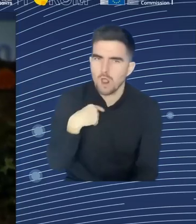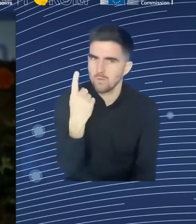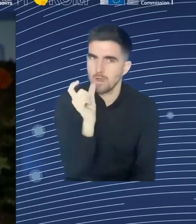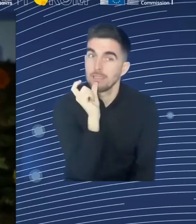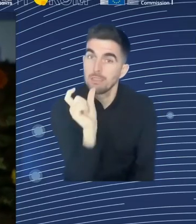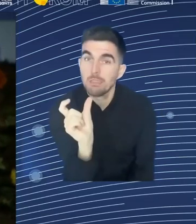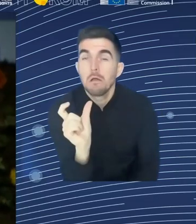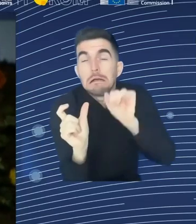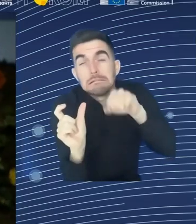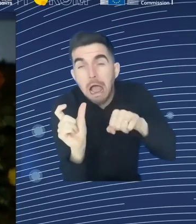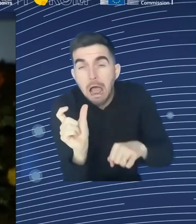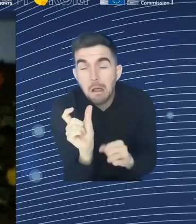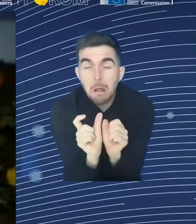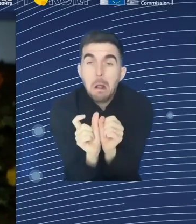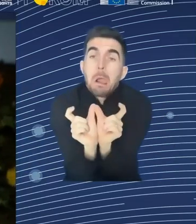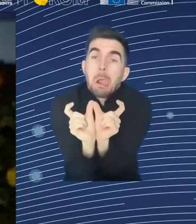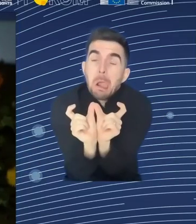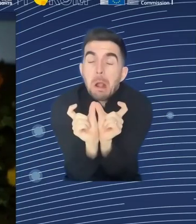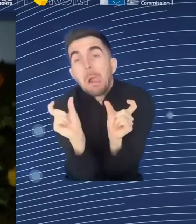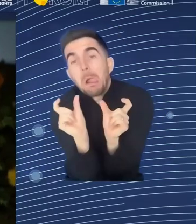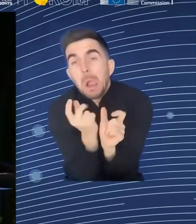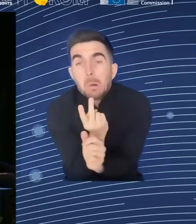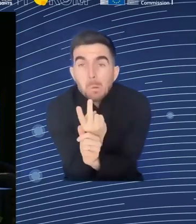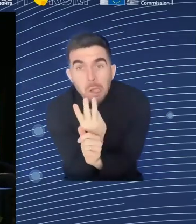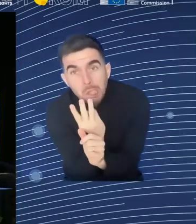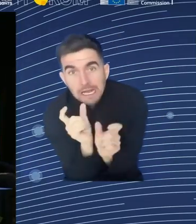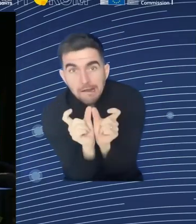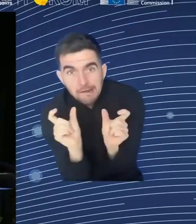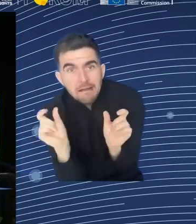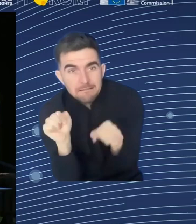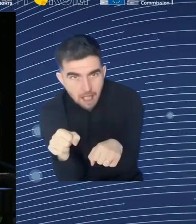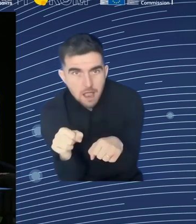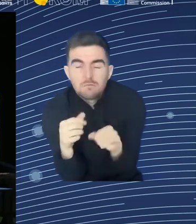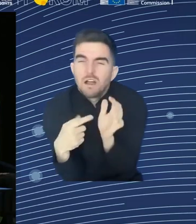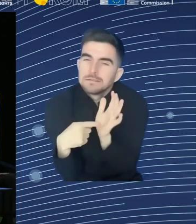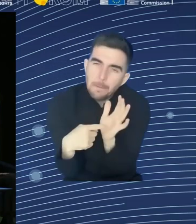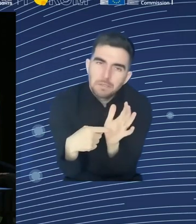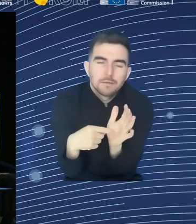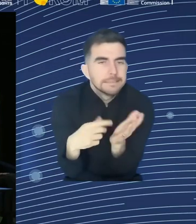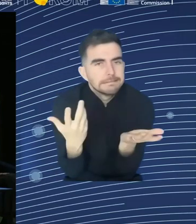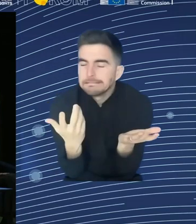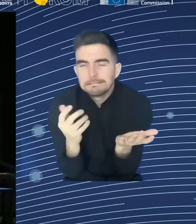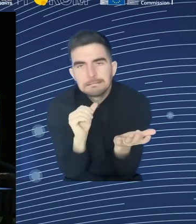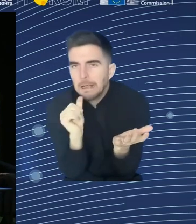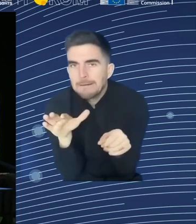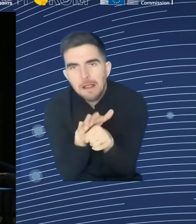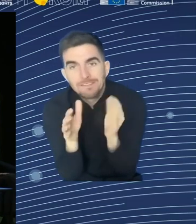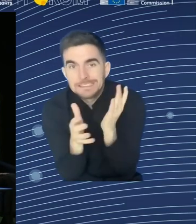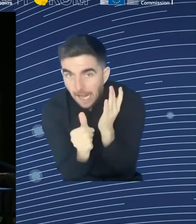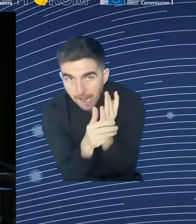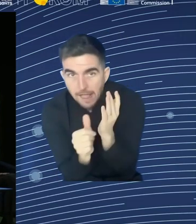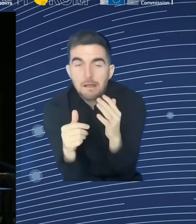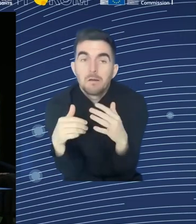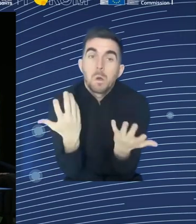can be up to three short words. But please answer that question on slido. We will come